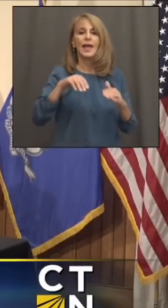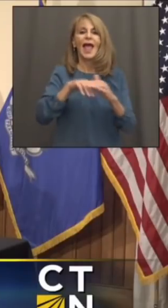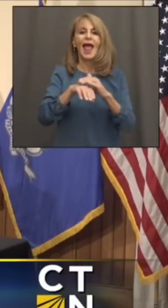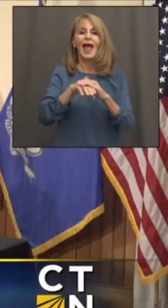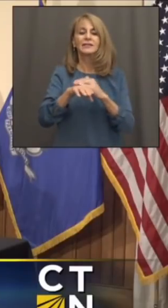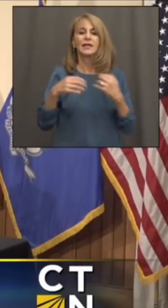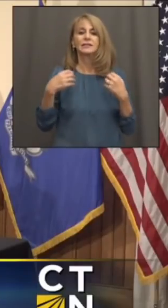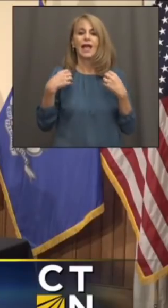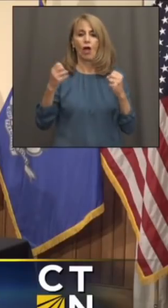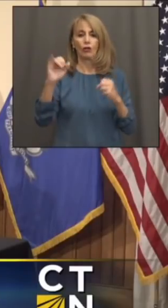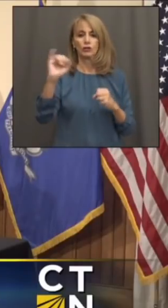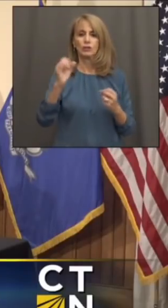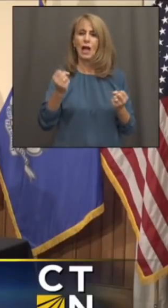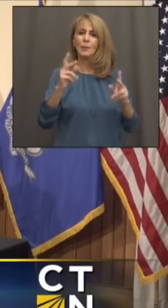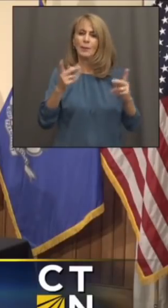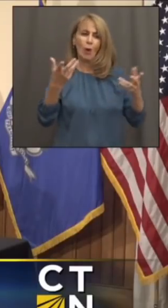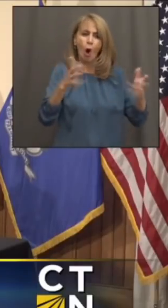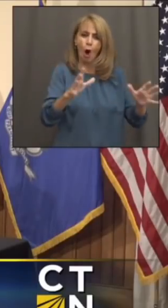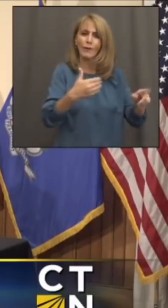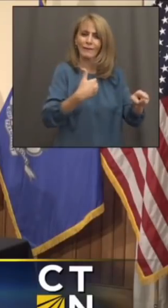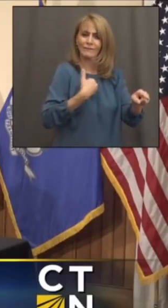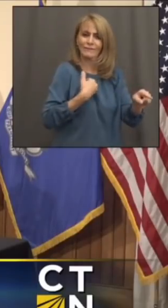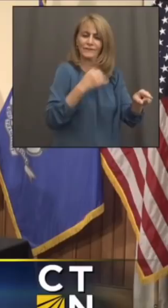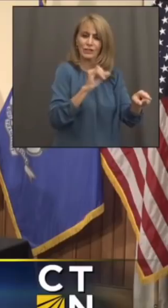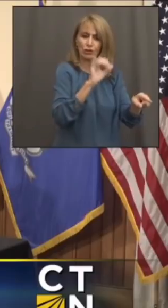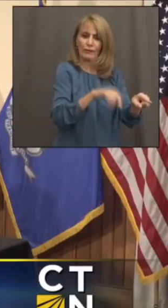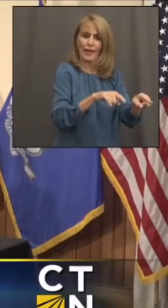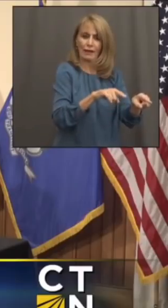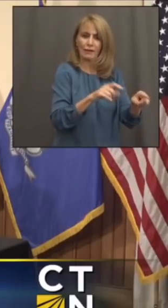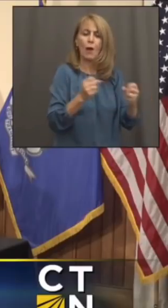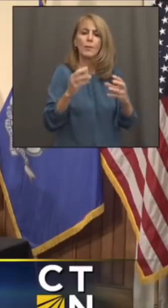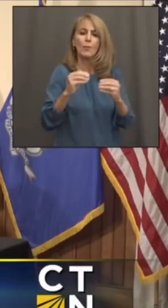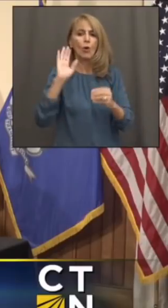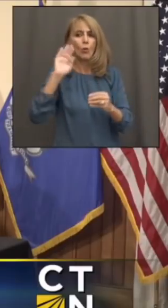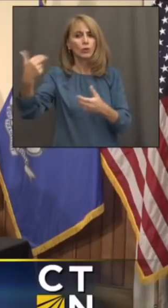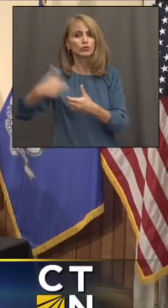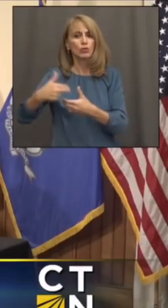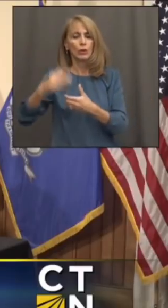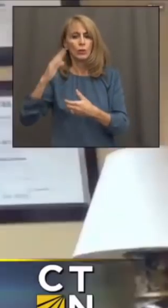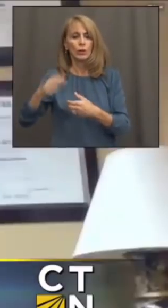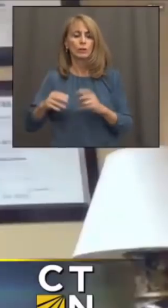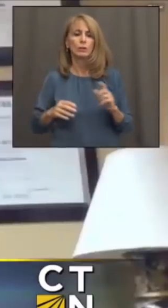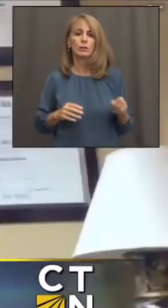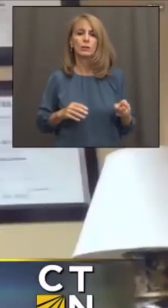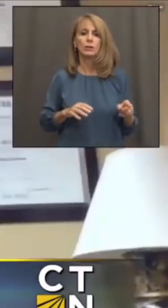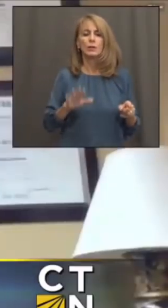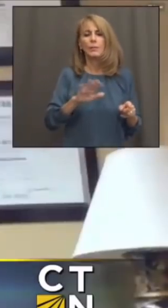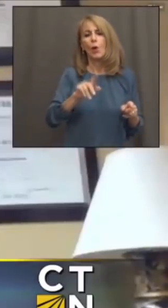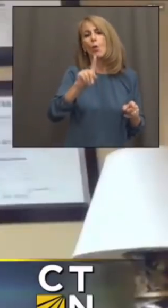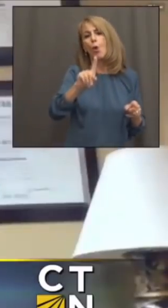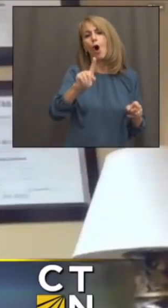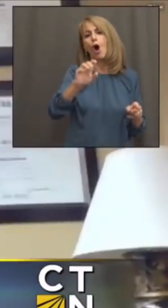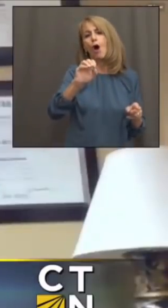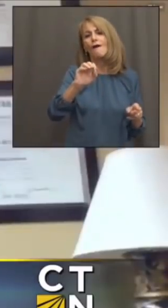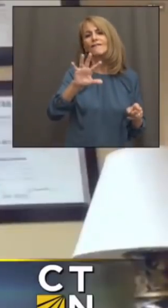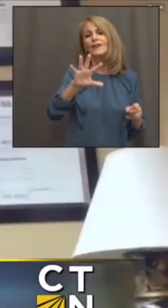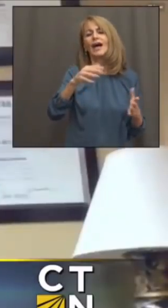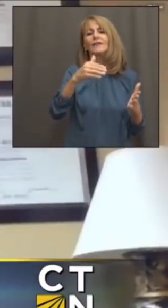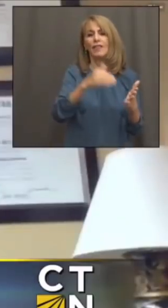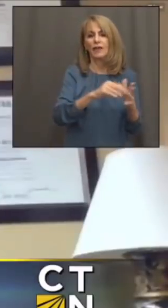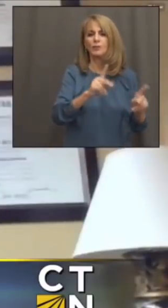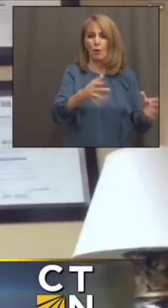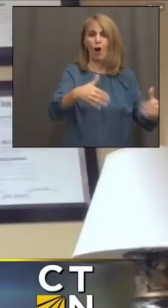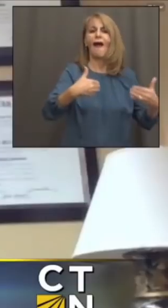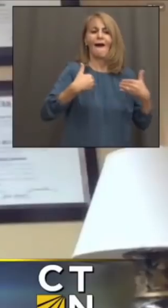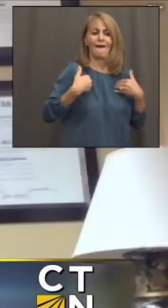many more do you anticipate with this new rollout, please? Right now, we have a little bit of 105,000 Connecticut